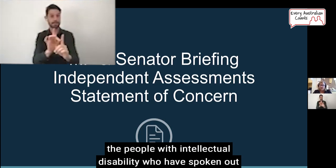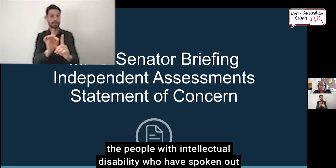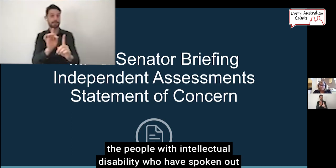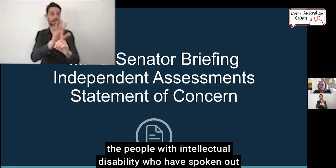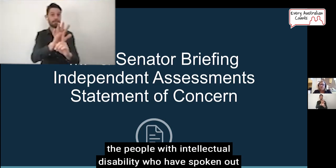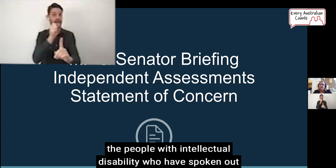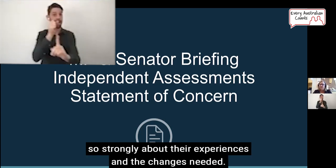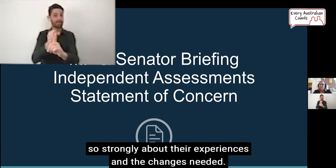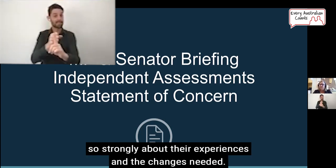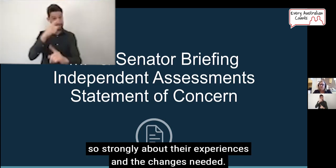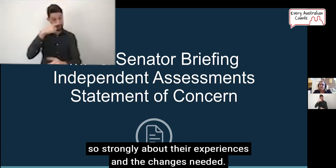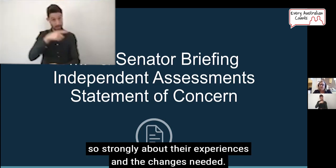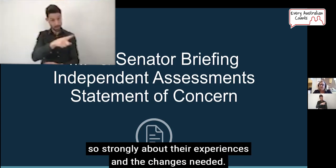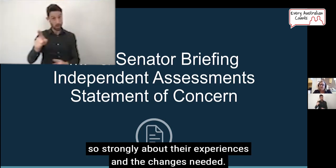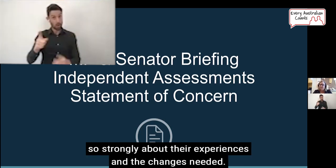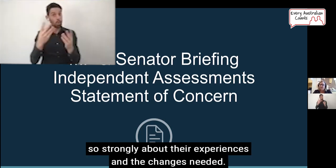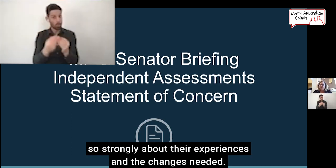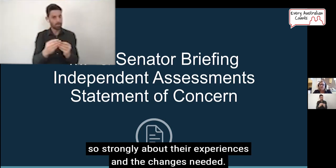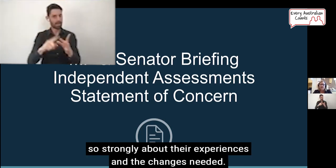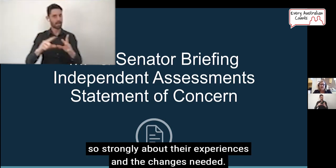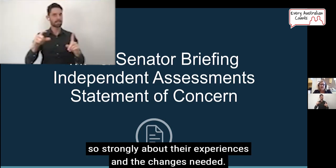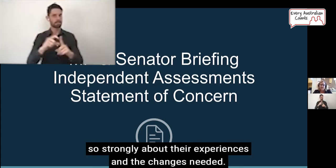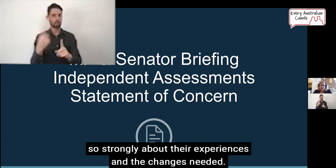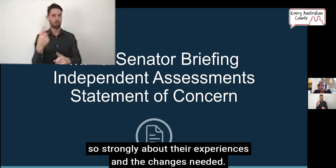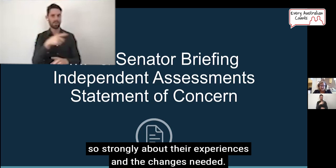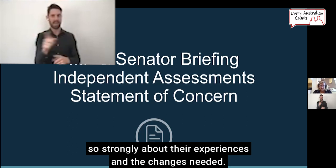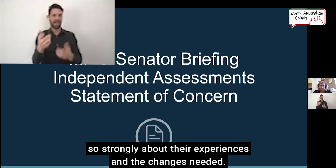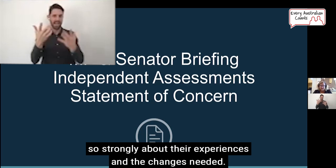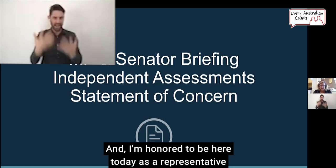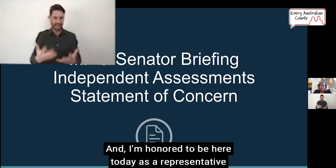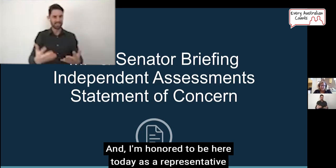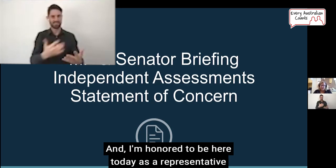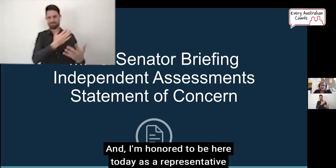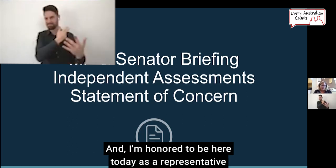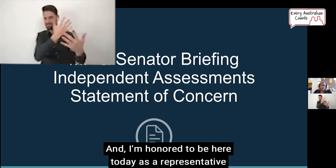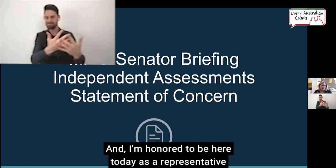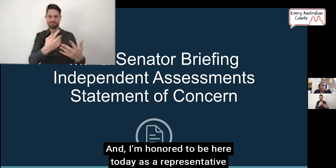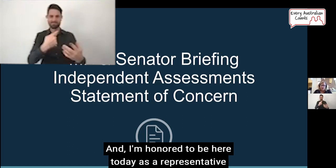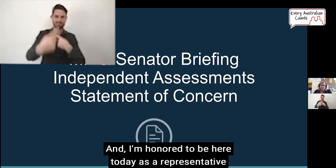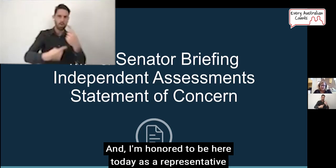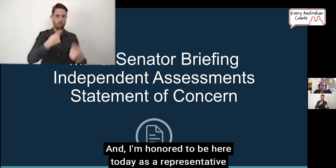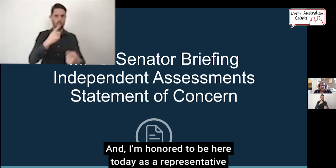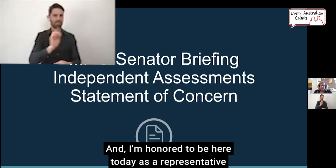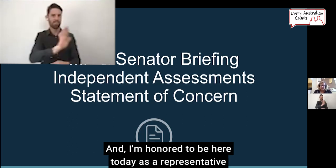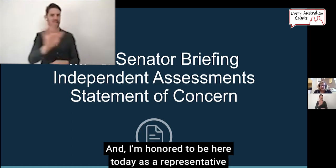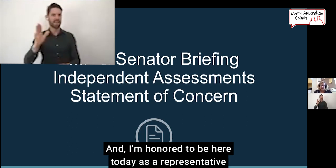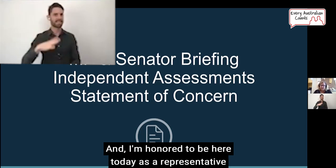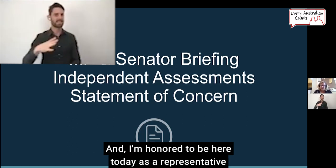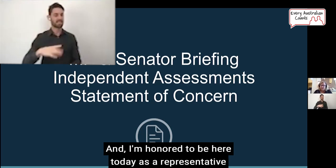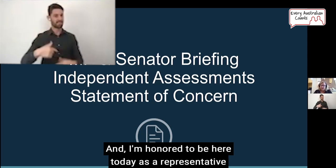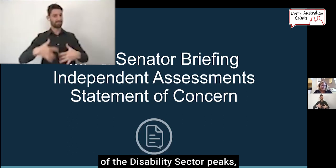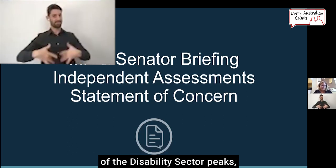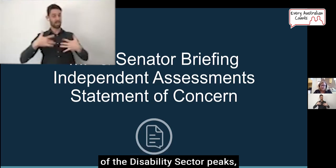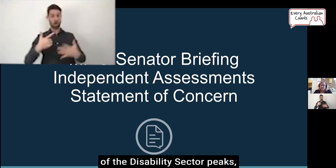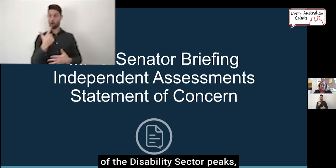disability who have spoken out so strongly about their experiences and the changes needed. And I'm honoured to be here today as